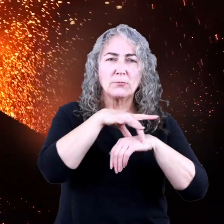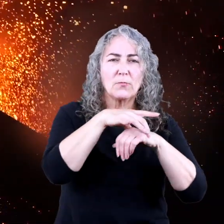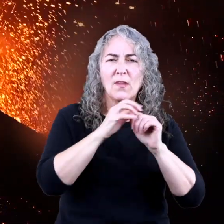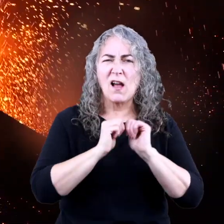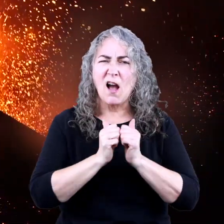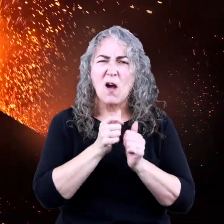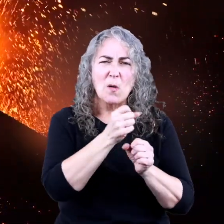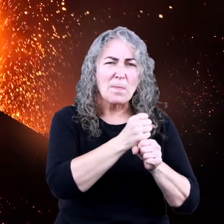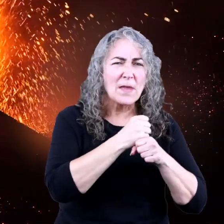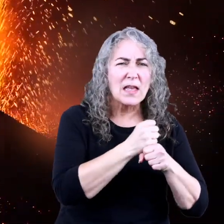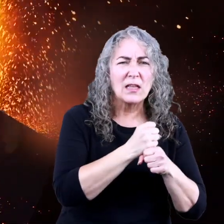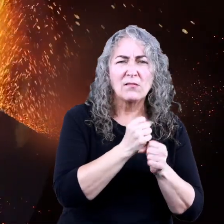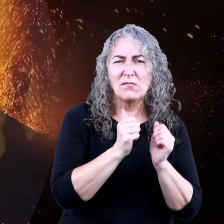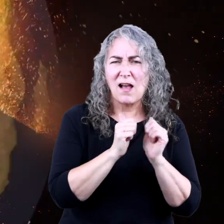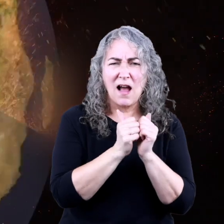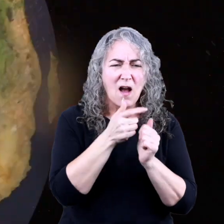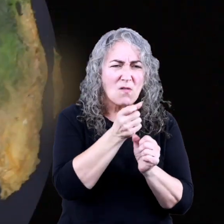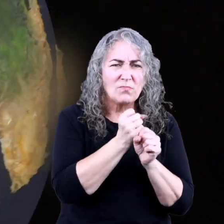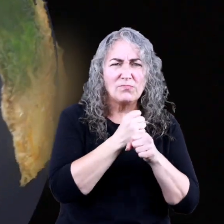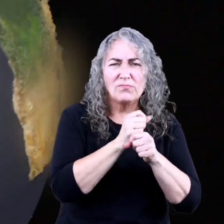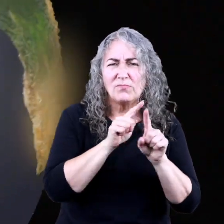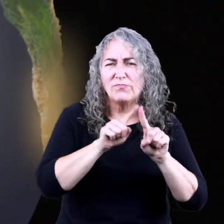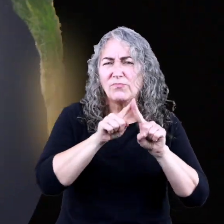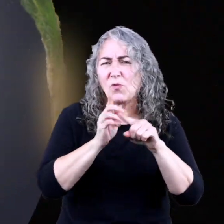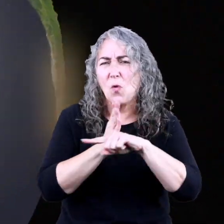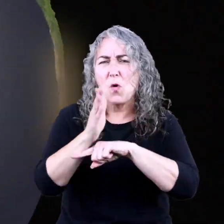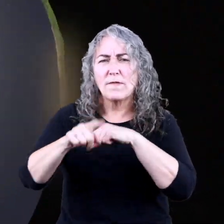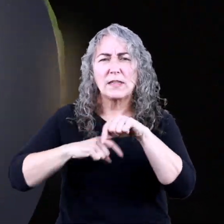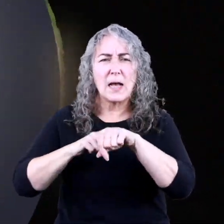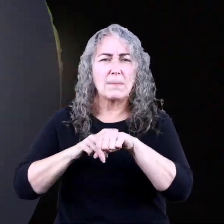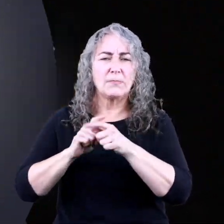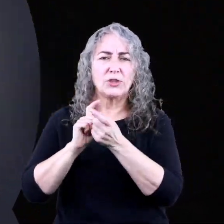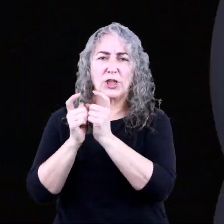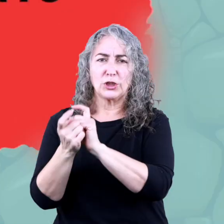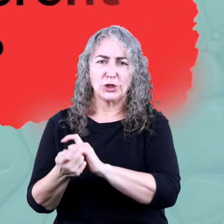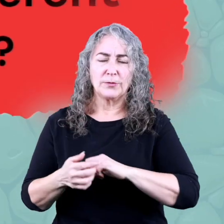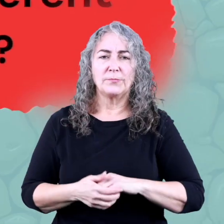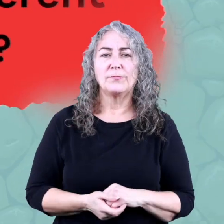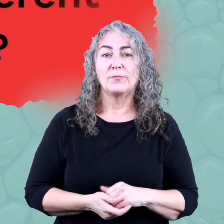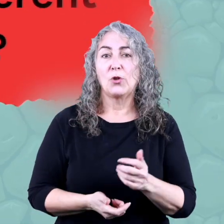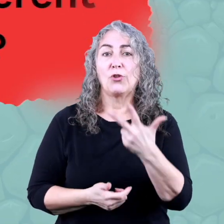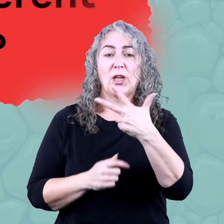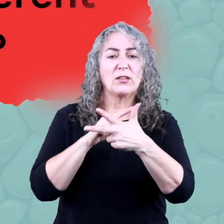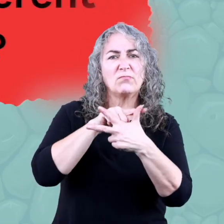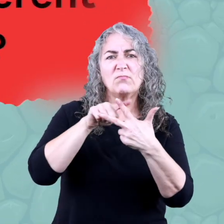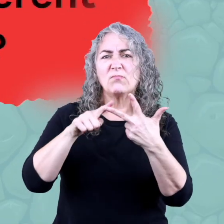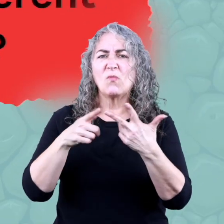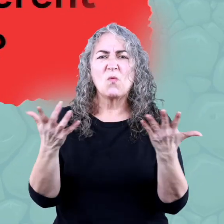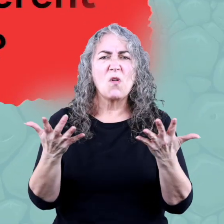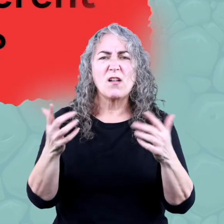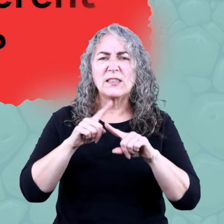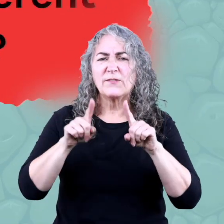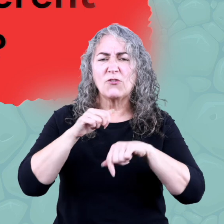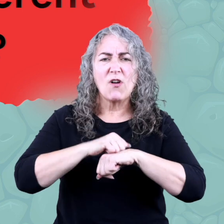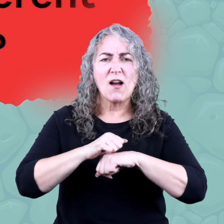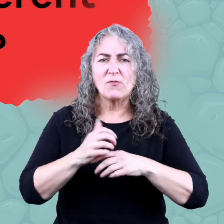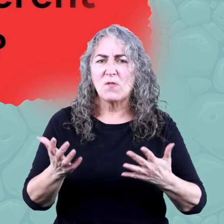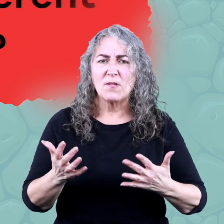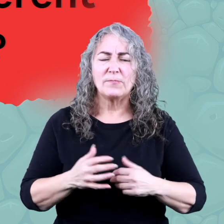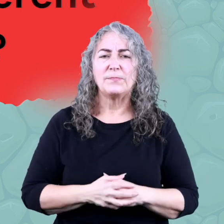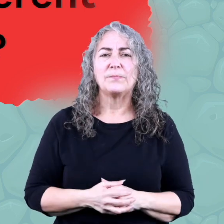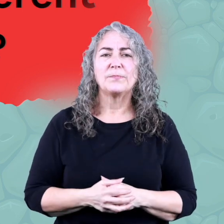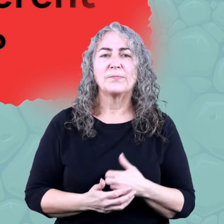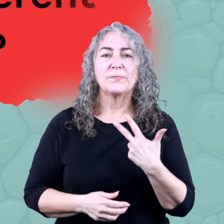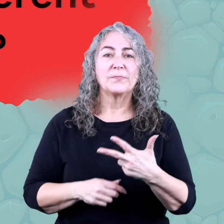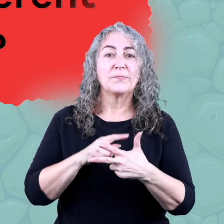how it was made, and how it has changed over time. What are the three different kinds of